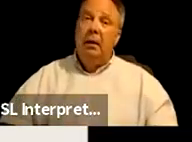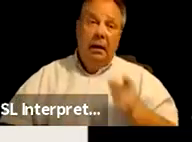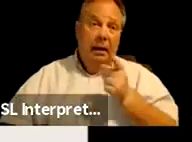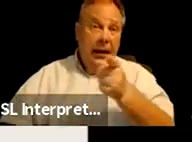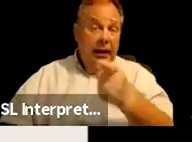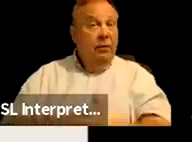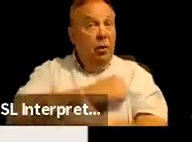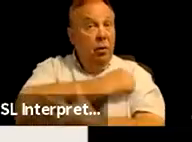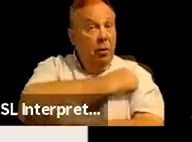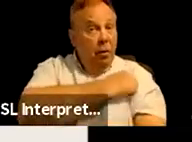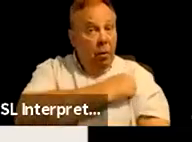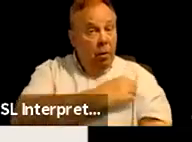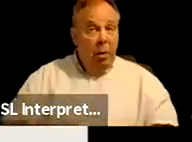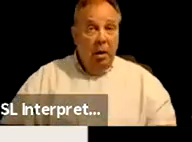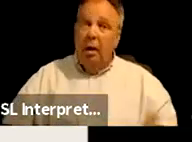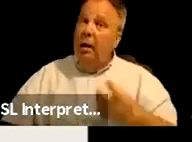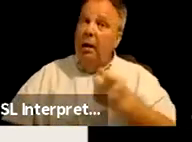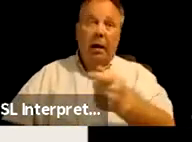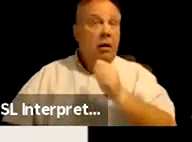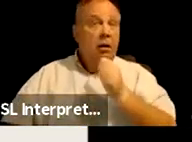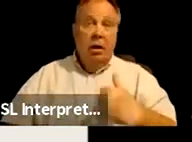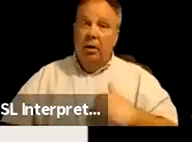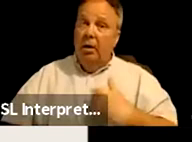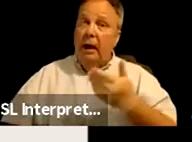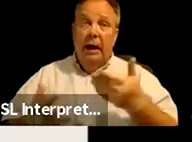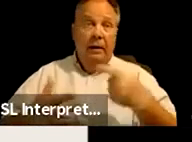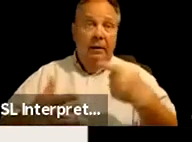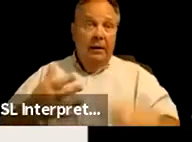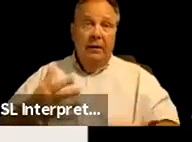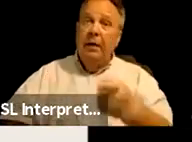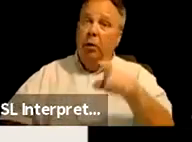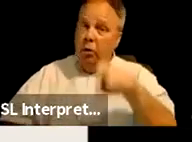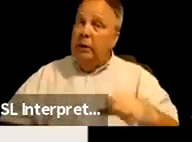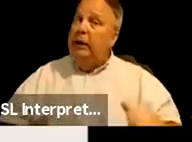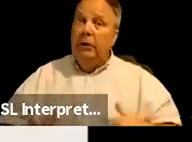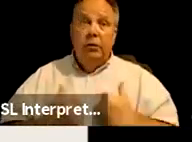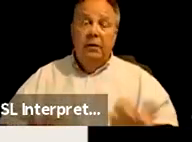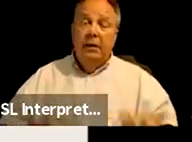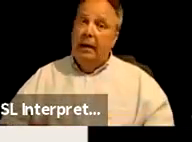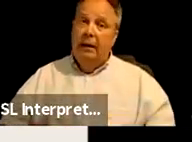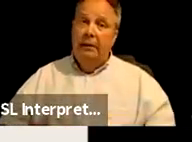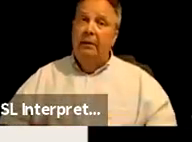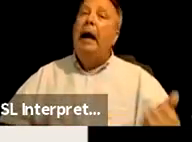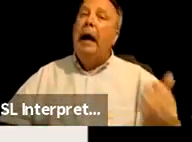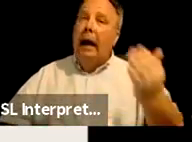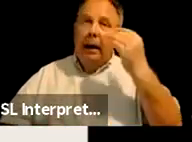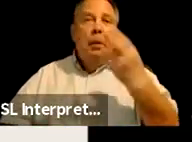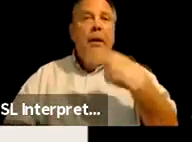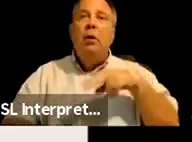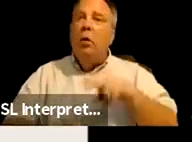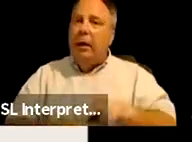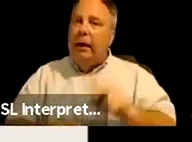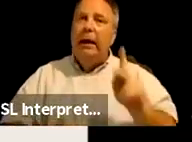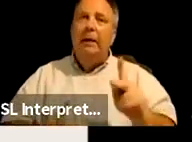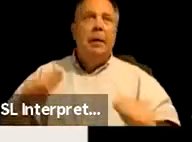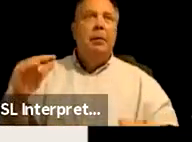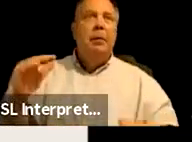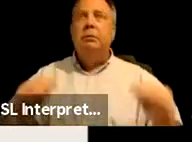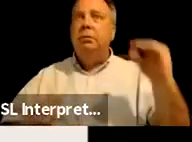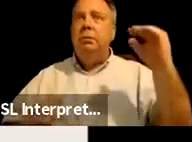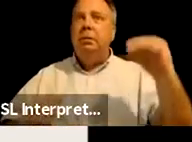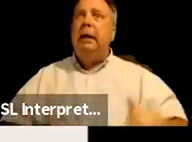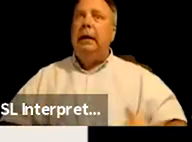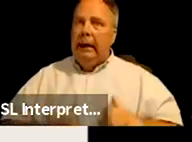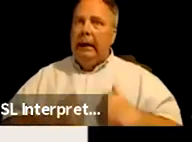poor, you're not going to have the things that you need to survive. And we know that native people disproportionately live in